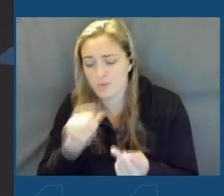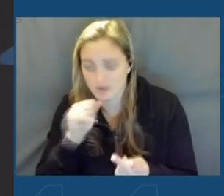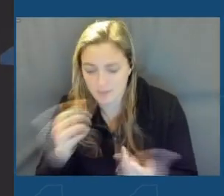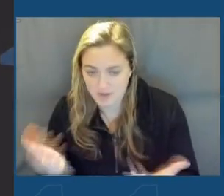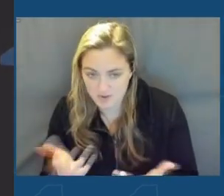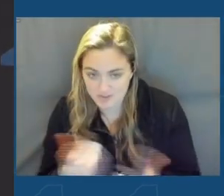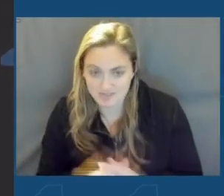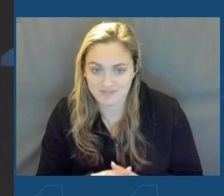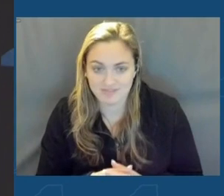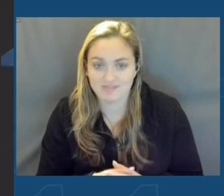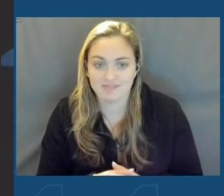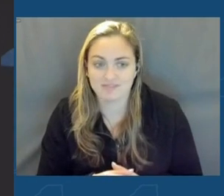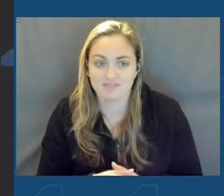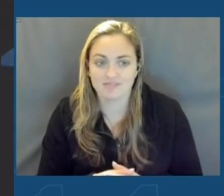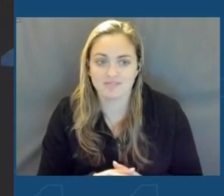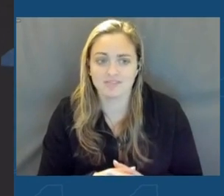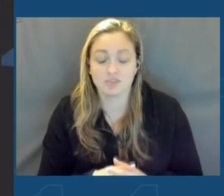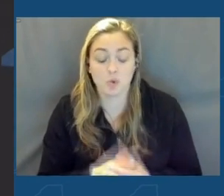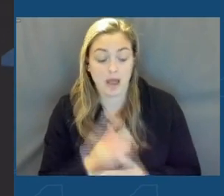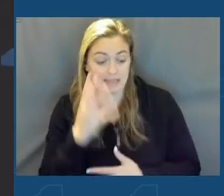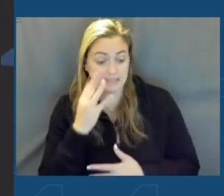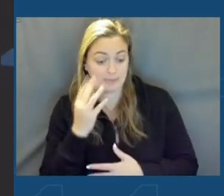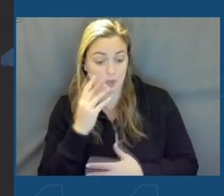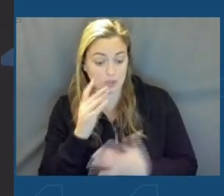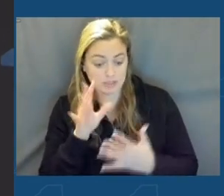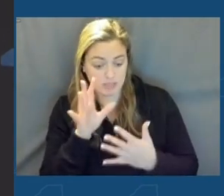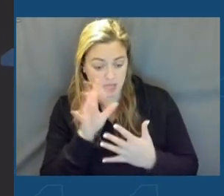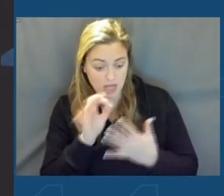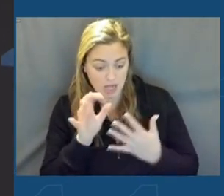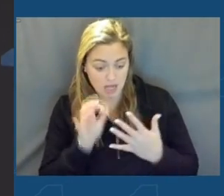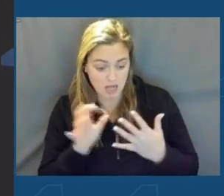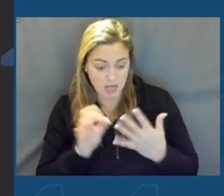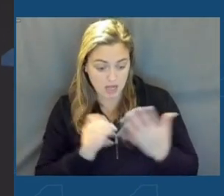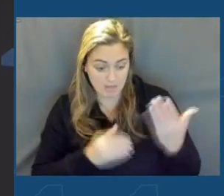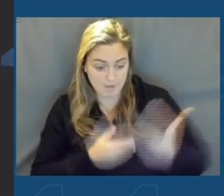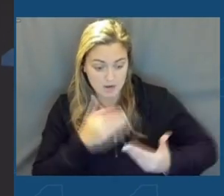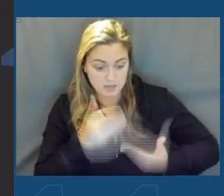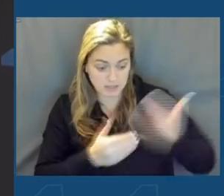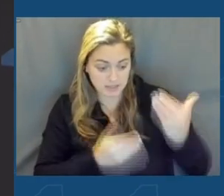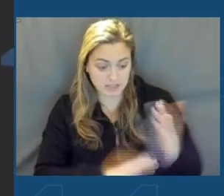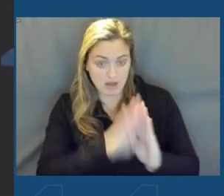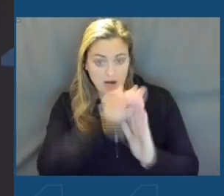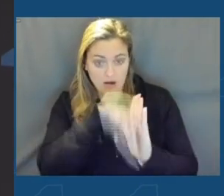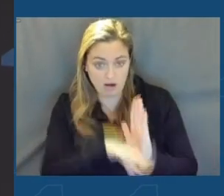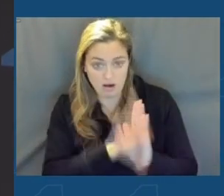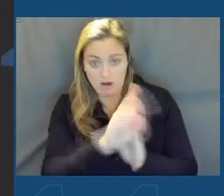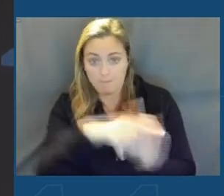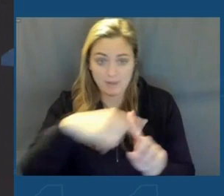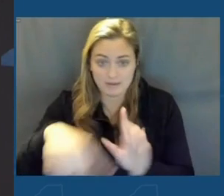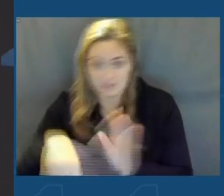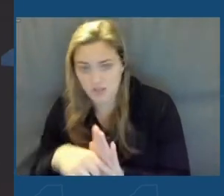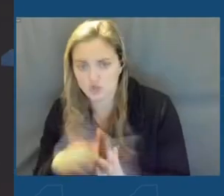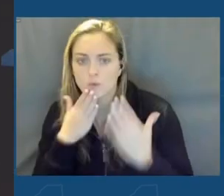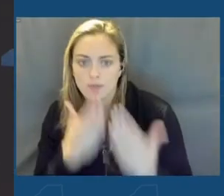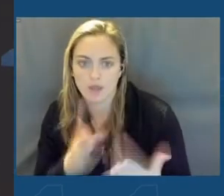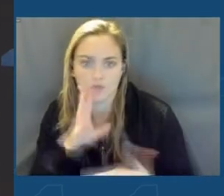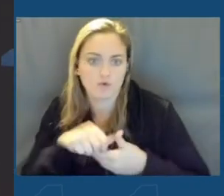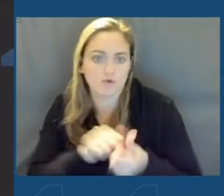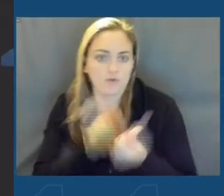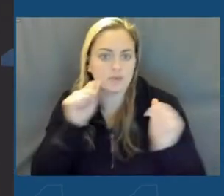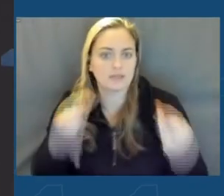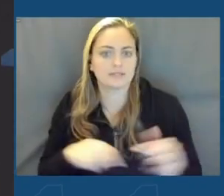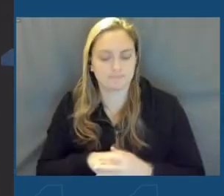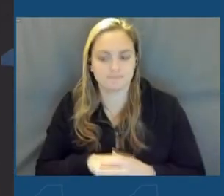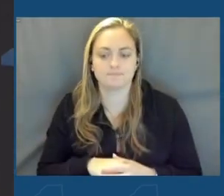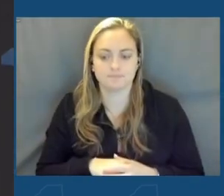lived through the site selection process and the many ups and downs. So thank you for your unique contributions to this on this historic